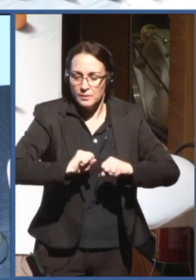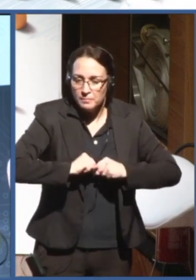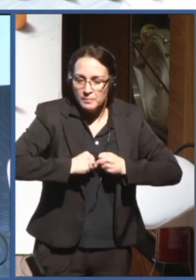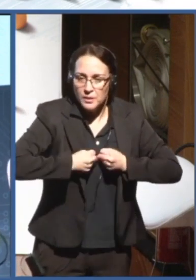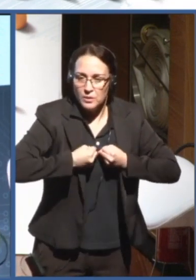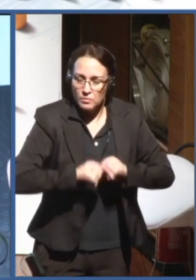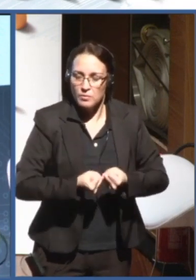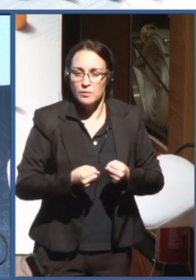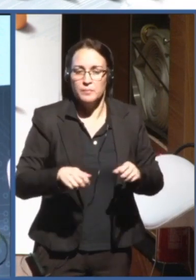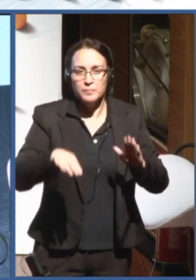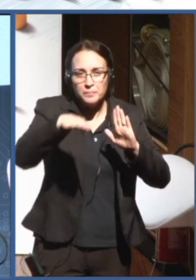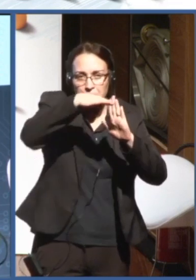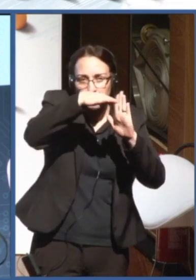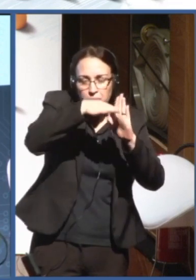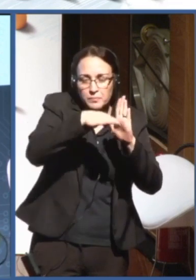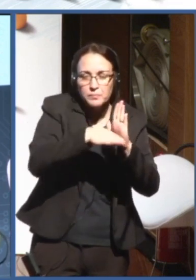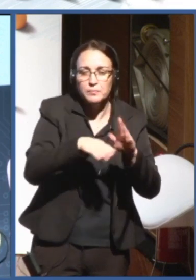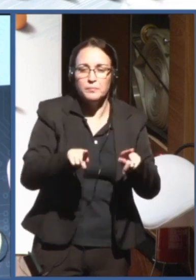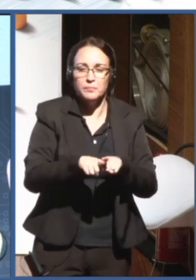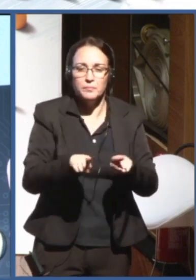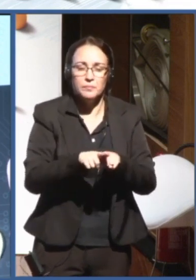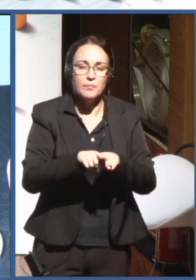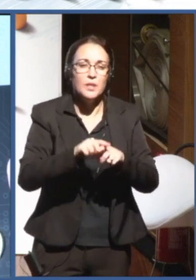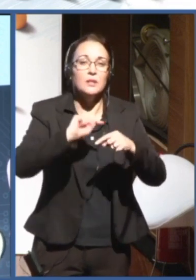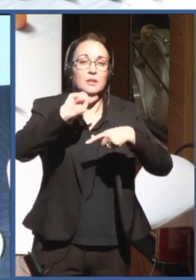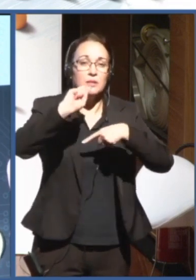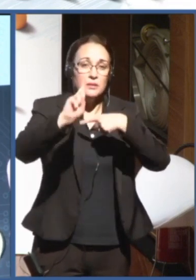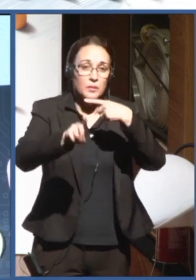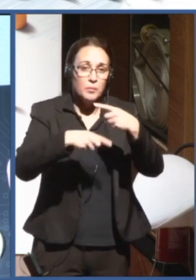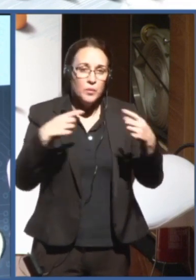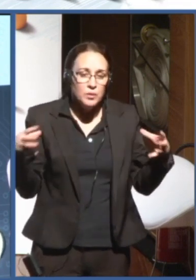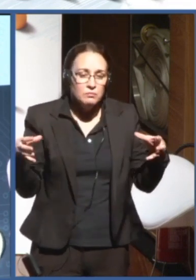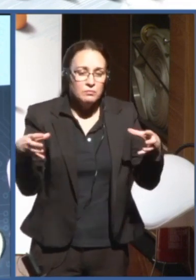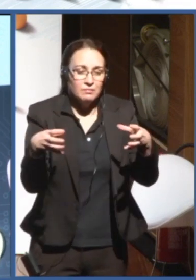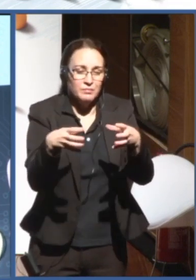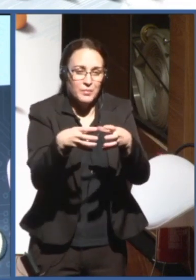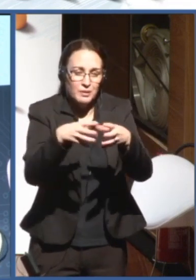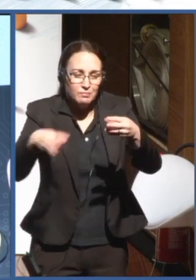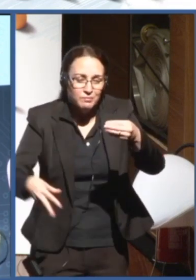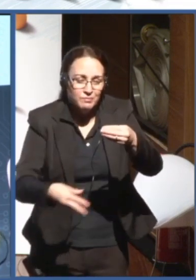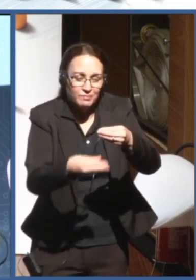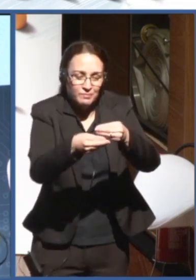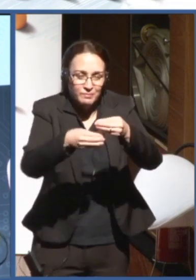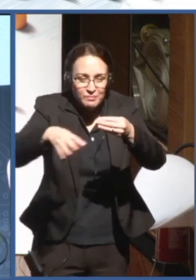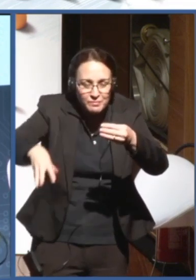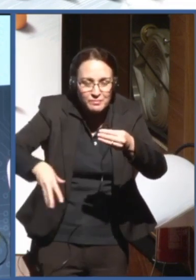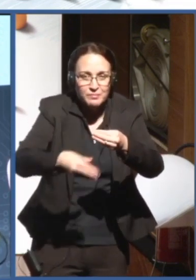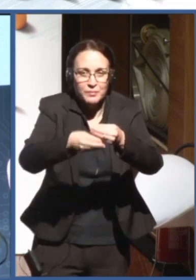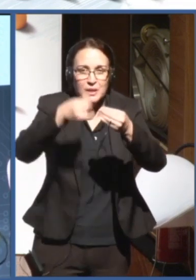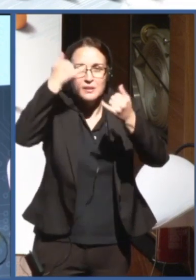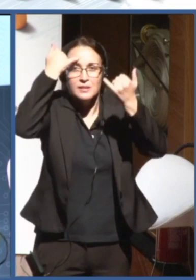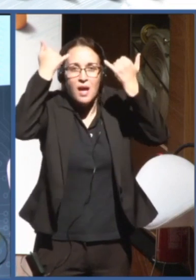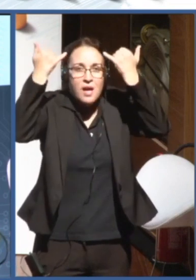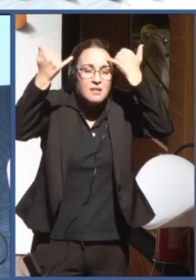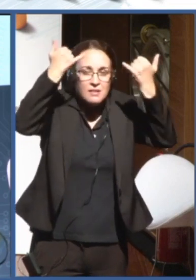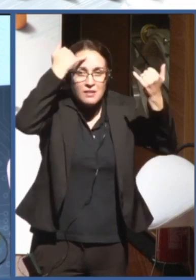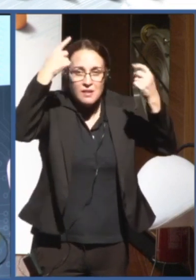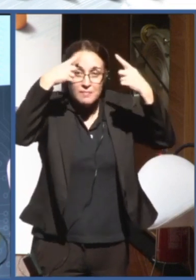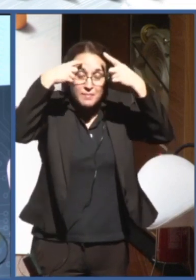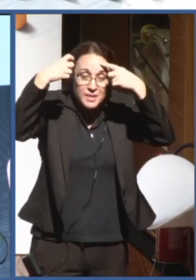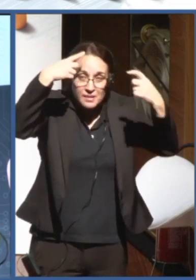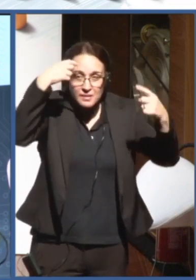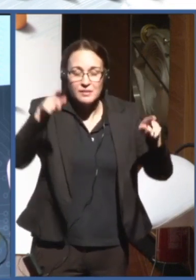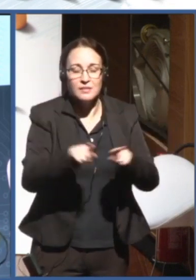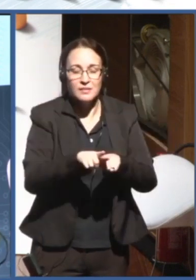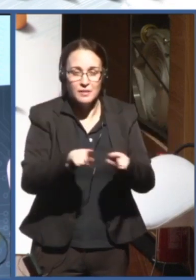the end, a set of ideas, and I think it would be important probably to first to have a common ground and then to